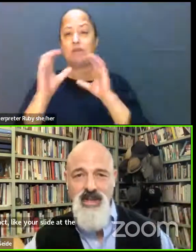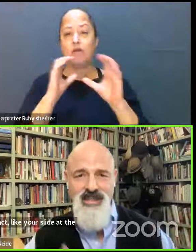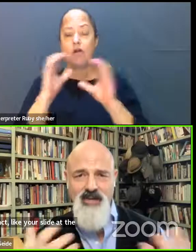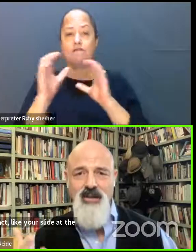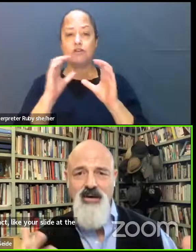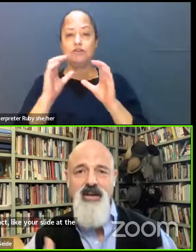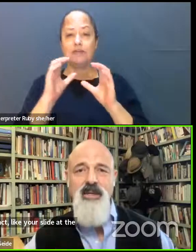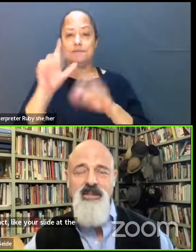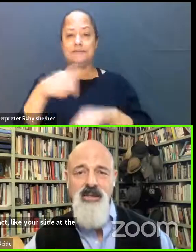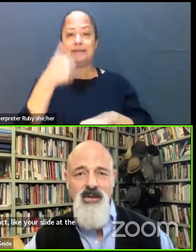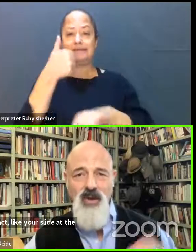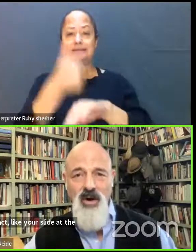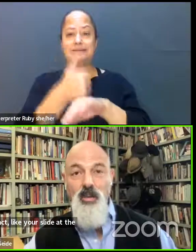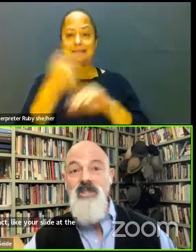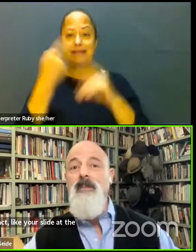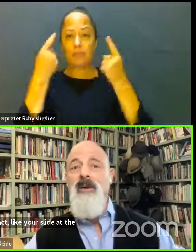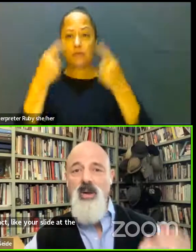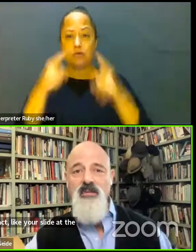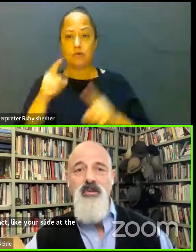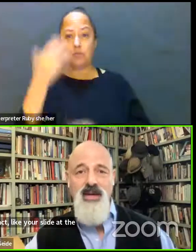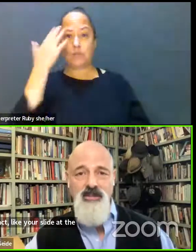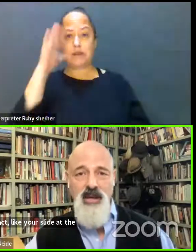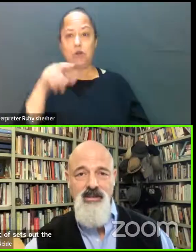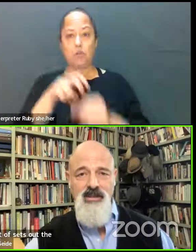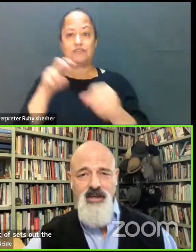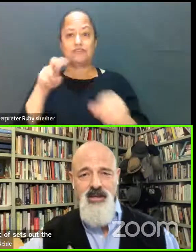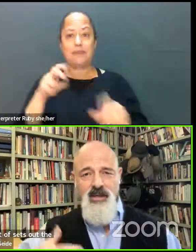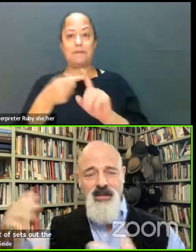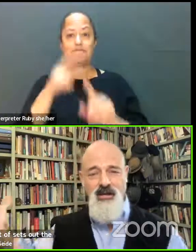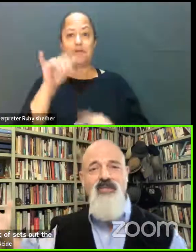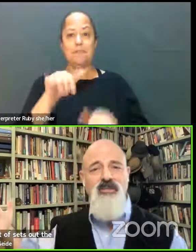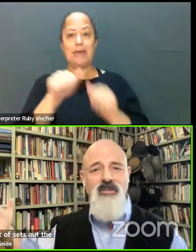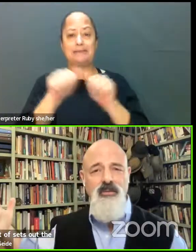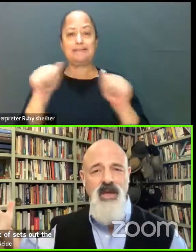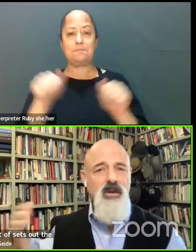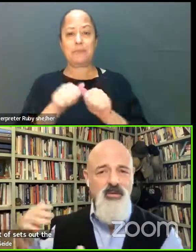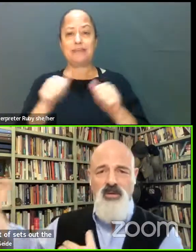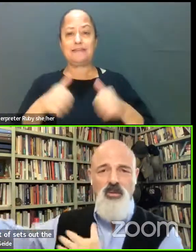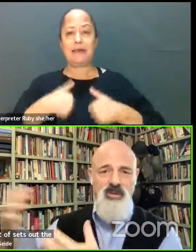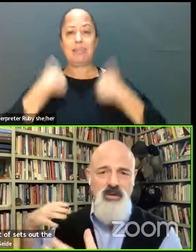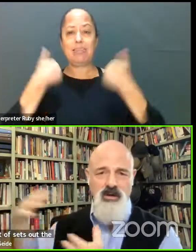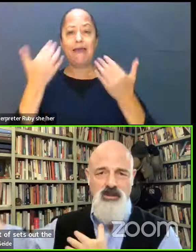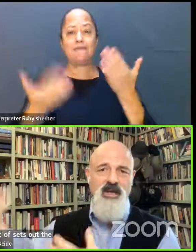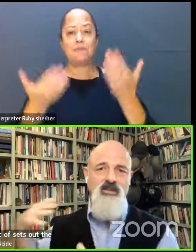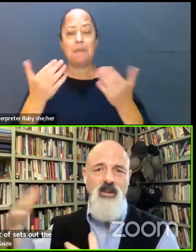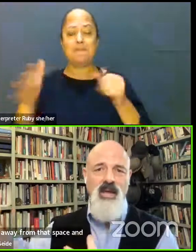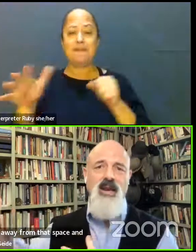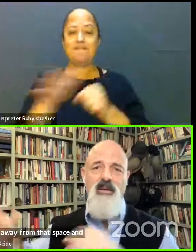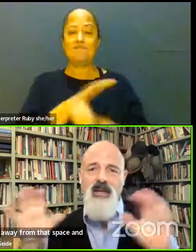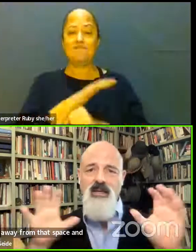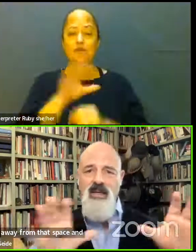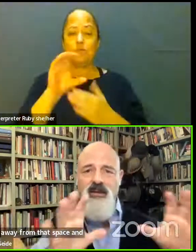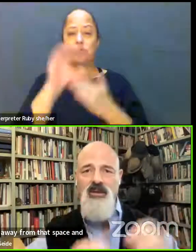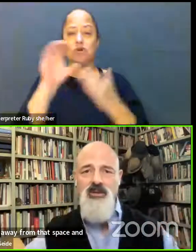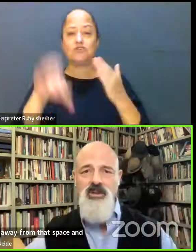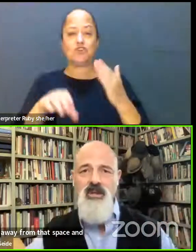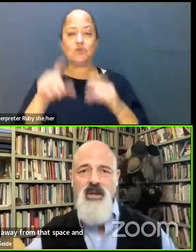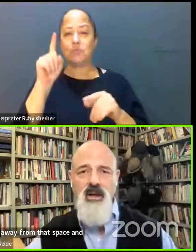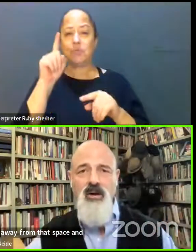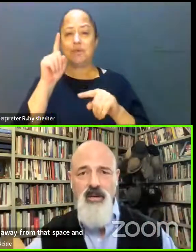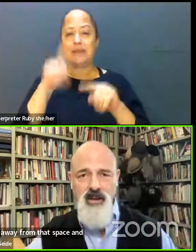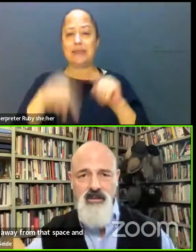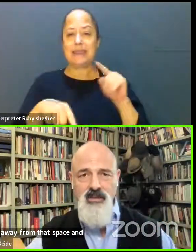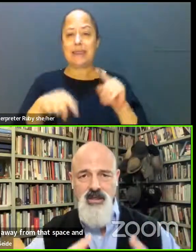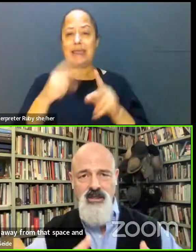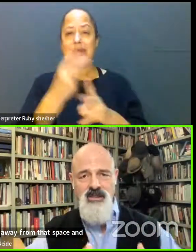kind of sets out the agreements, we know we're stepping away from that space and our life may be filled with circumstance where we cannot maintain those